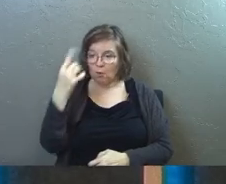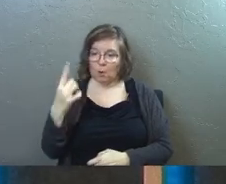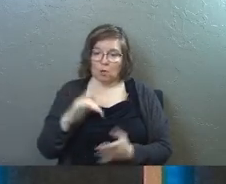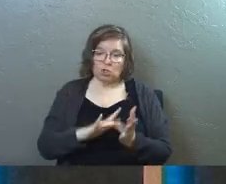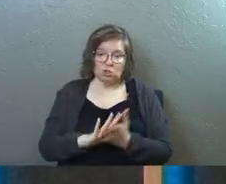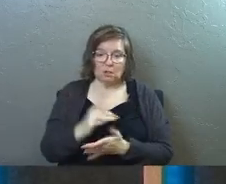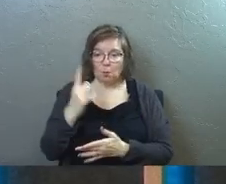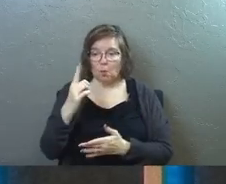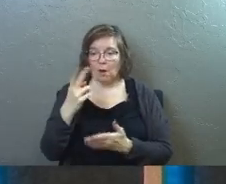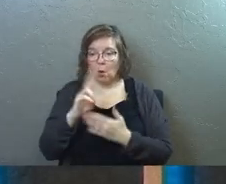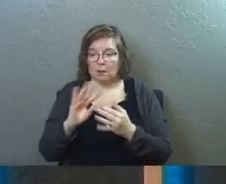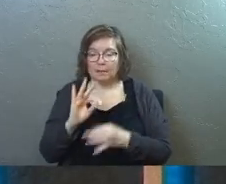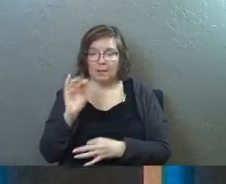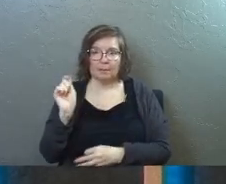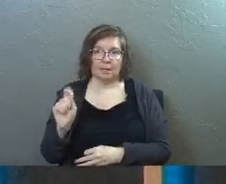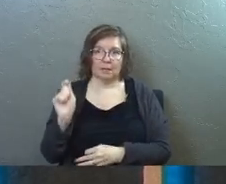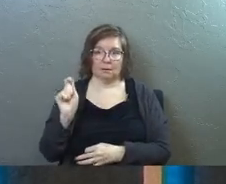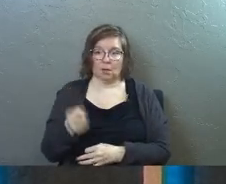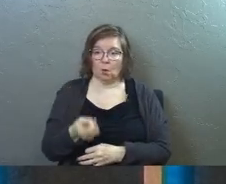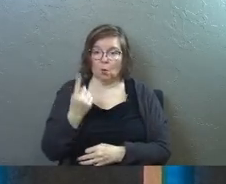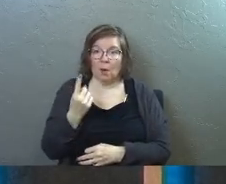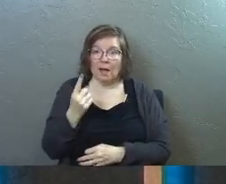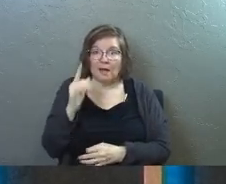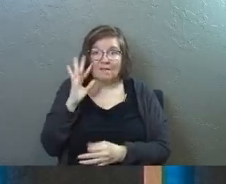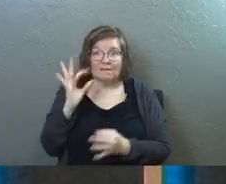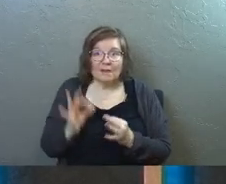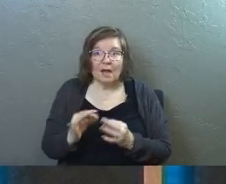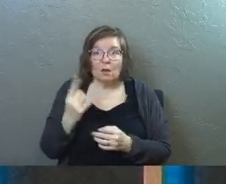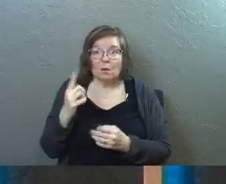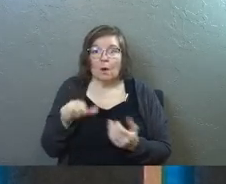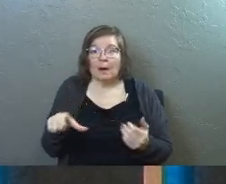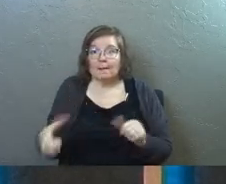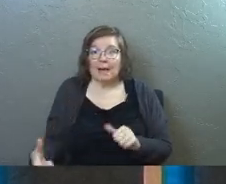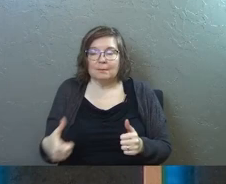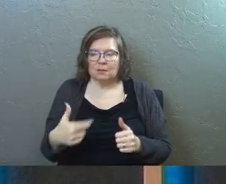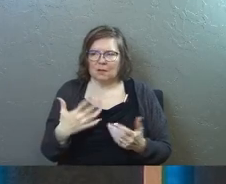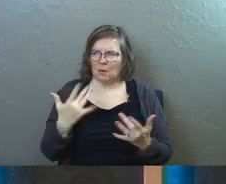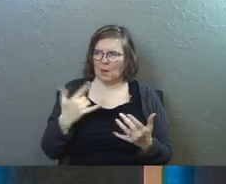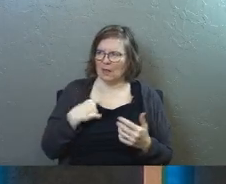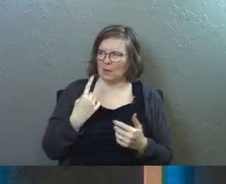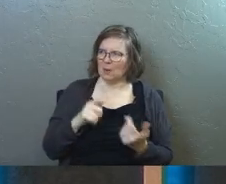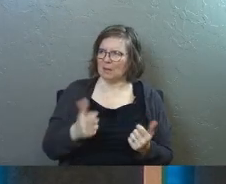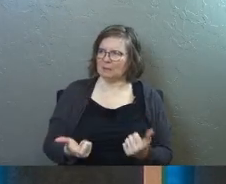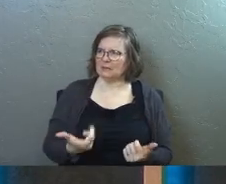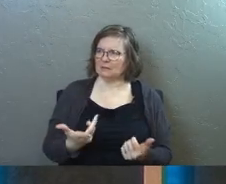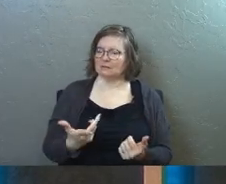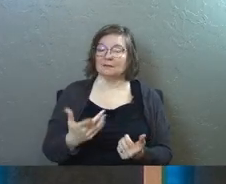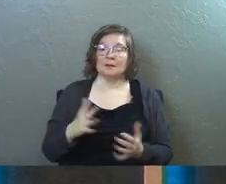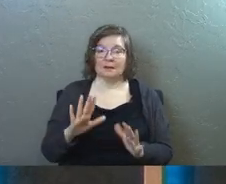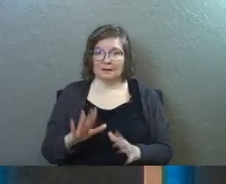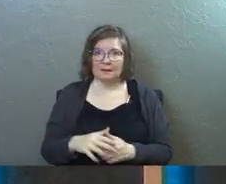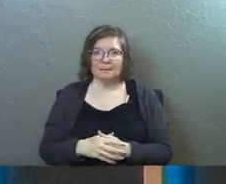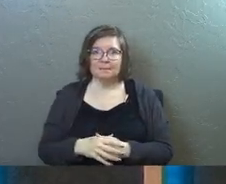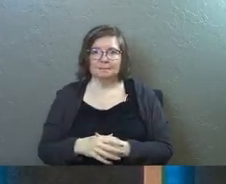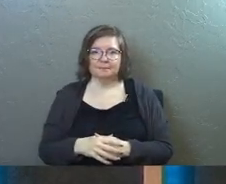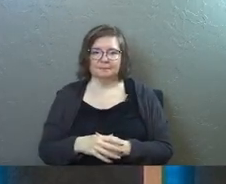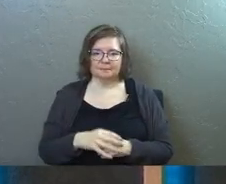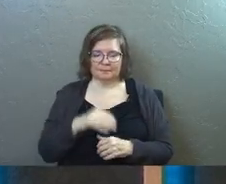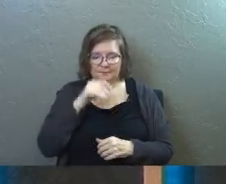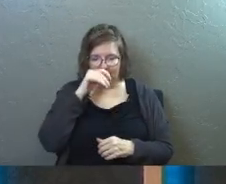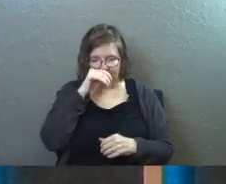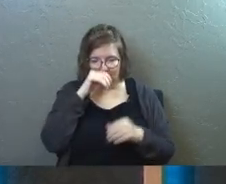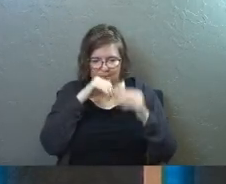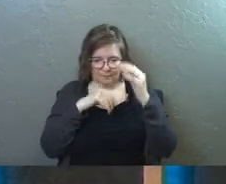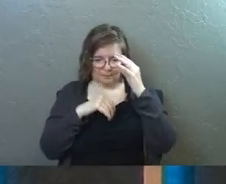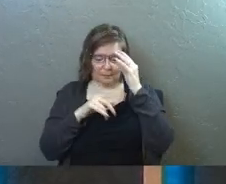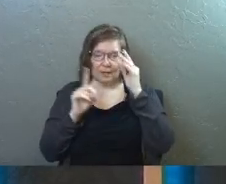there's one Jesus there's one Holy Spirit there's one faith there's one baptism you're like why is there one baptism you go over into